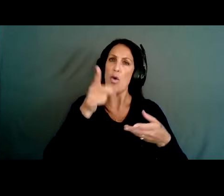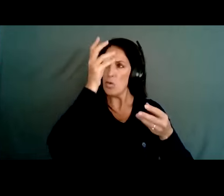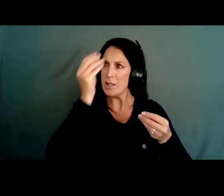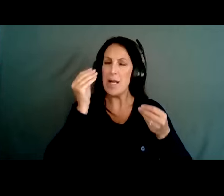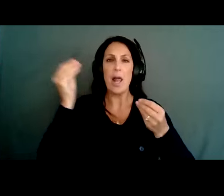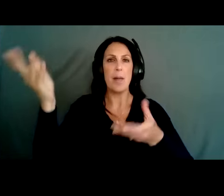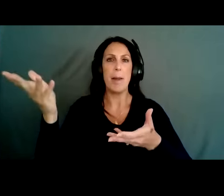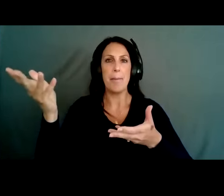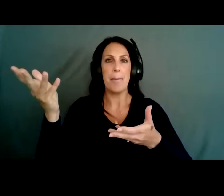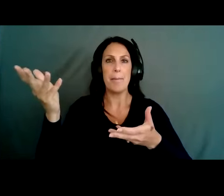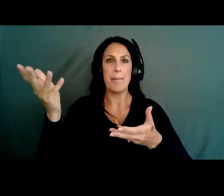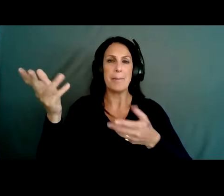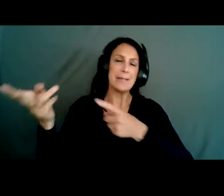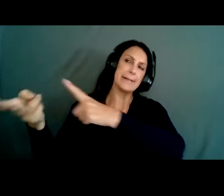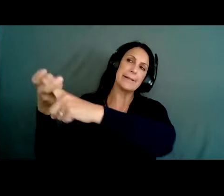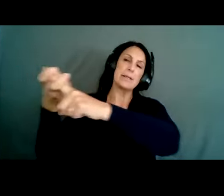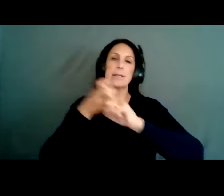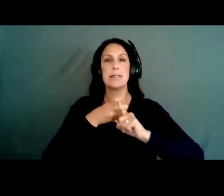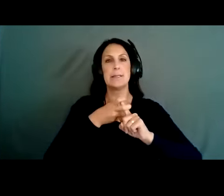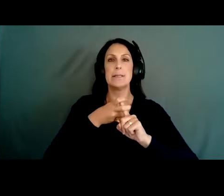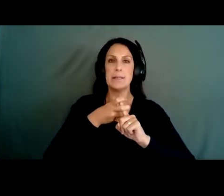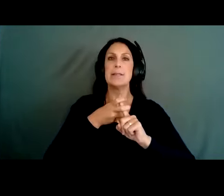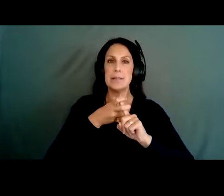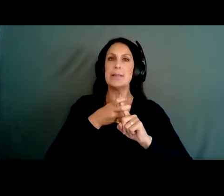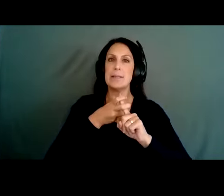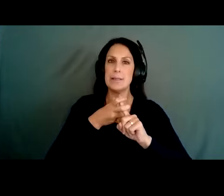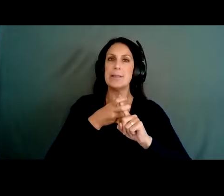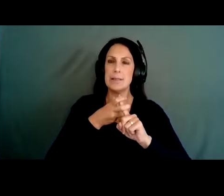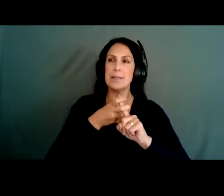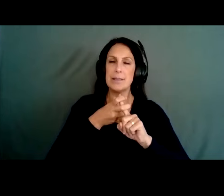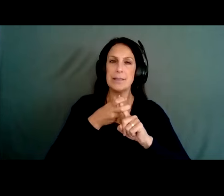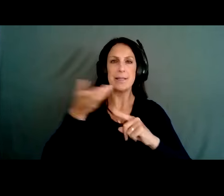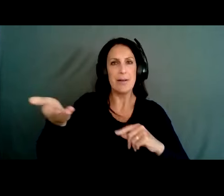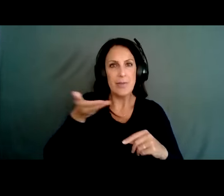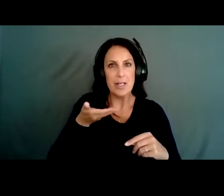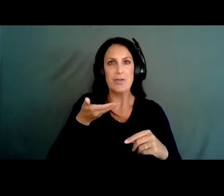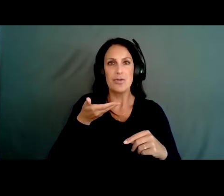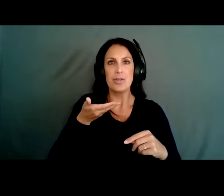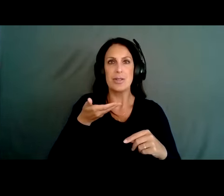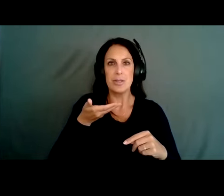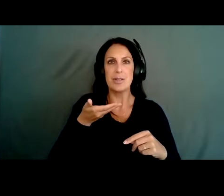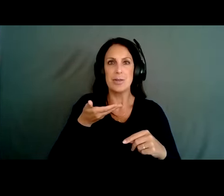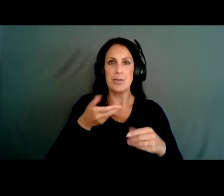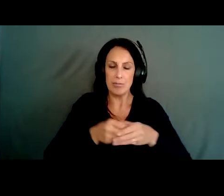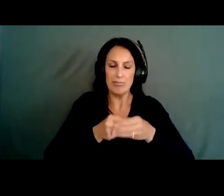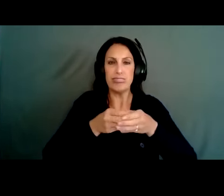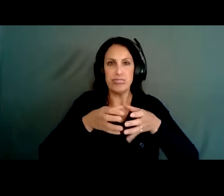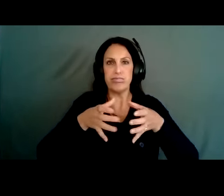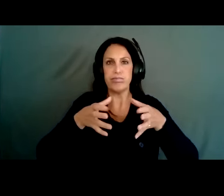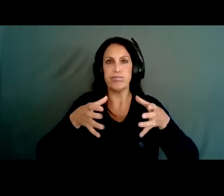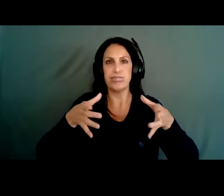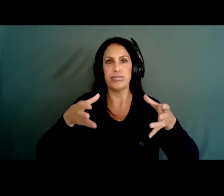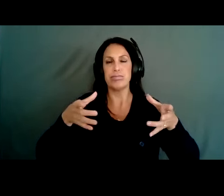we can get them hooked in with the information and get them on our invitation lists so we can build our coalition and really have